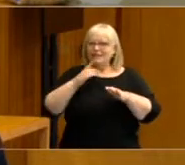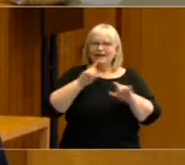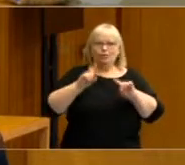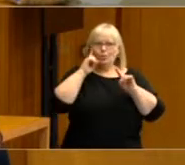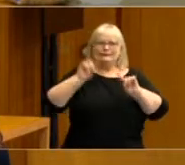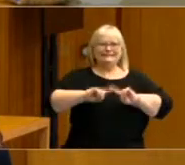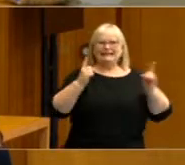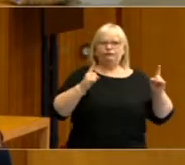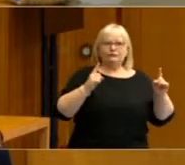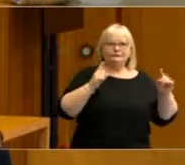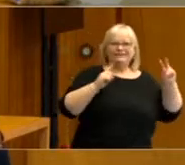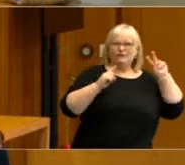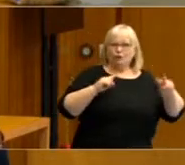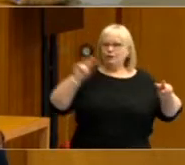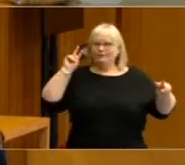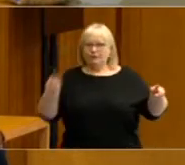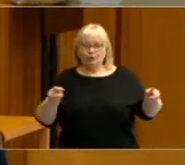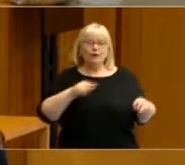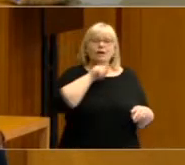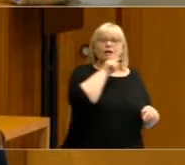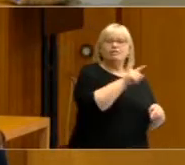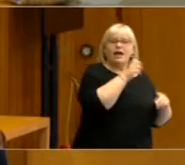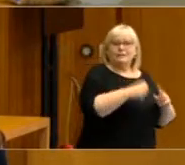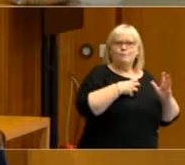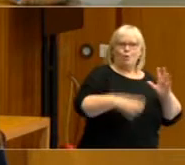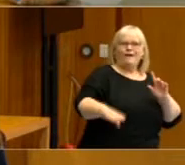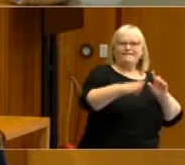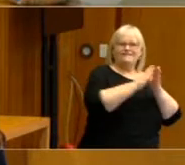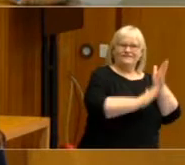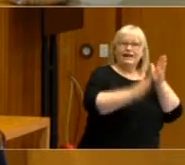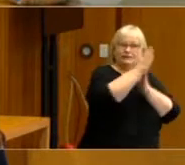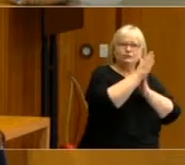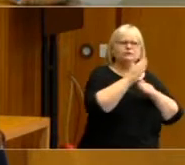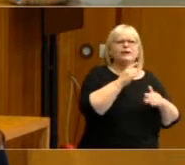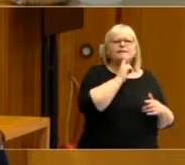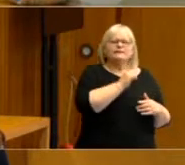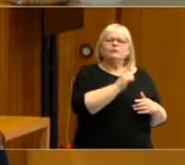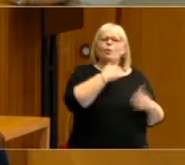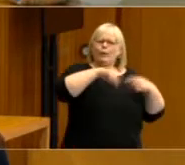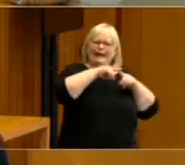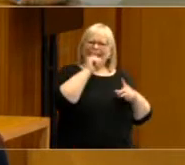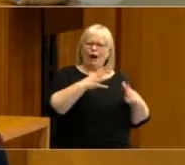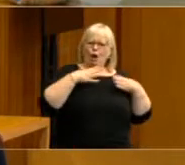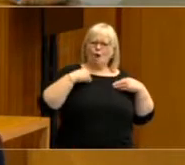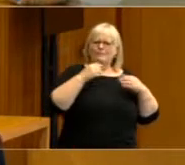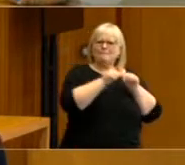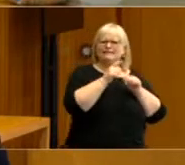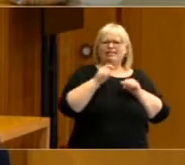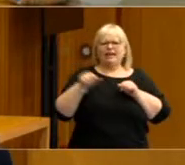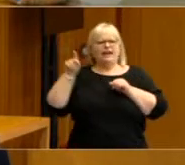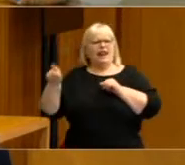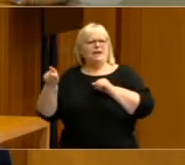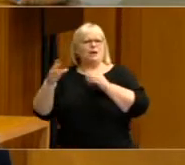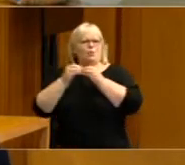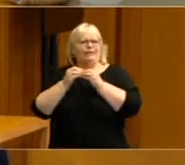coalition got a significant advantage as the party most able to handle the whole issue of taxation. And if we